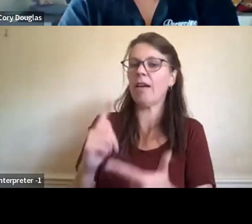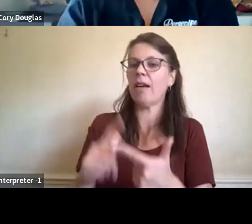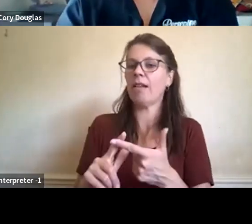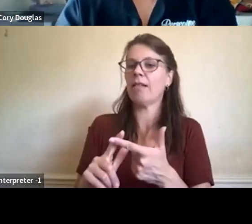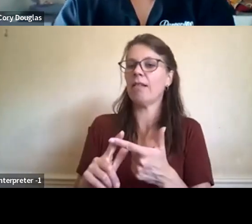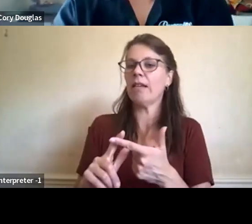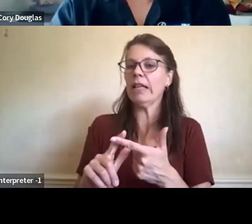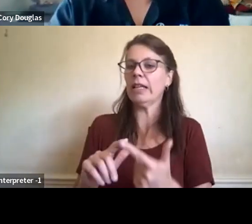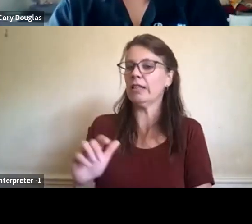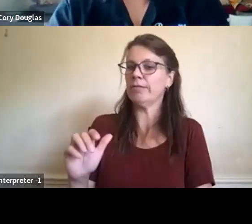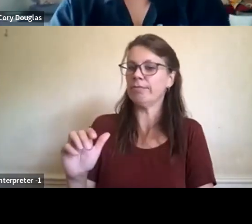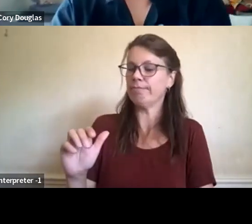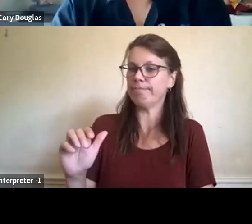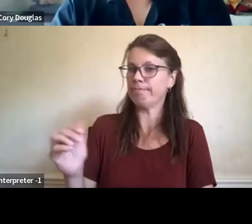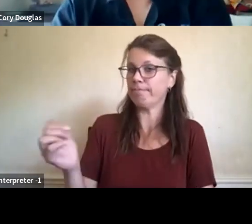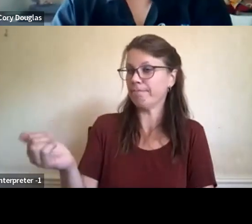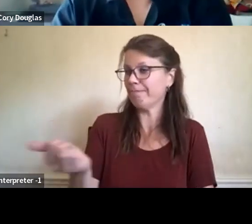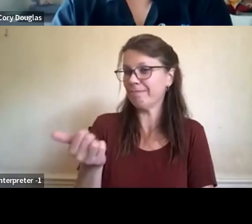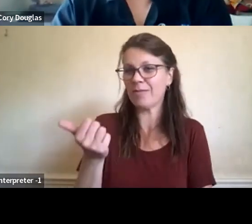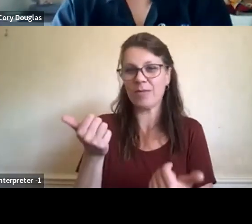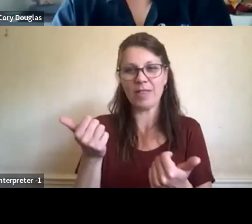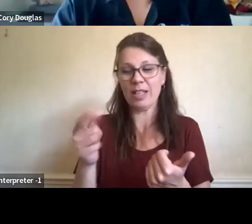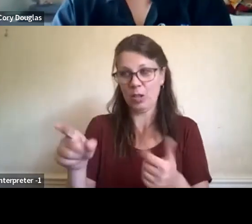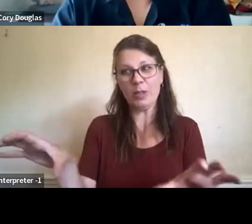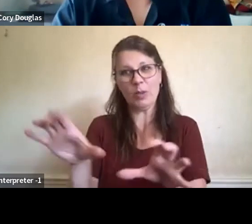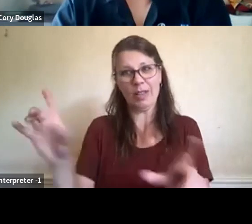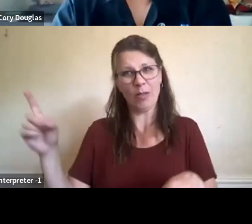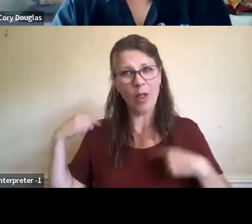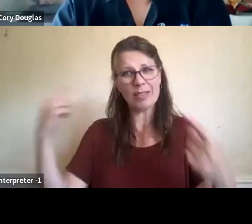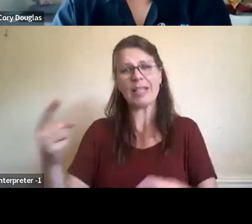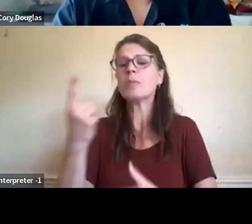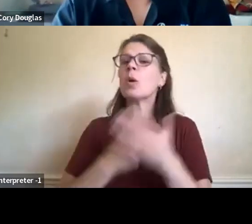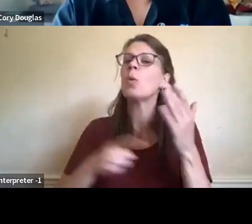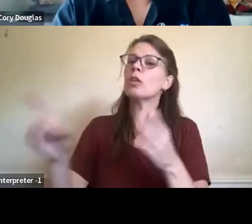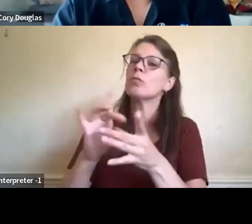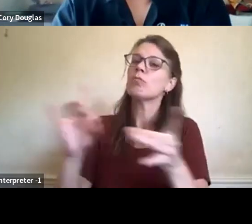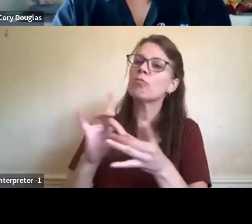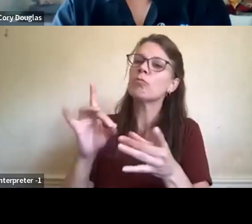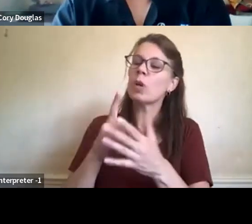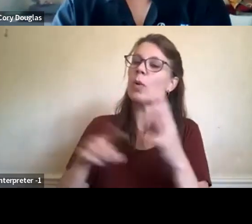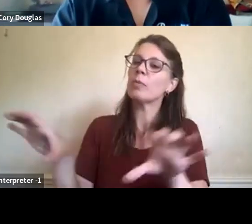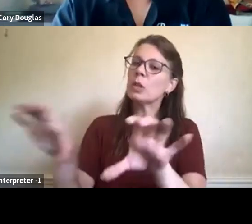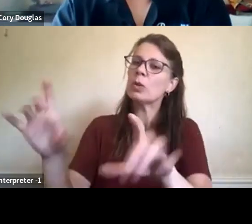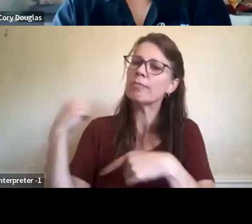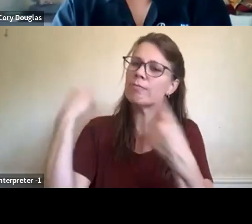over the last, well, number of years. You've been doing this for a long time. Frank, you, Ginger.